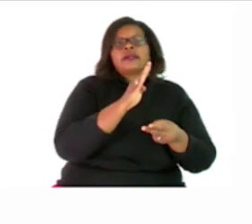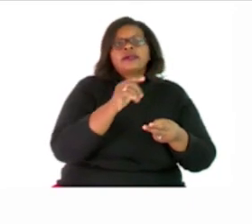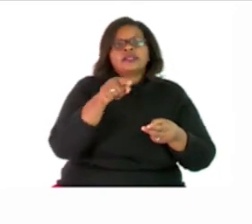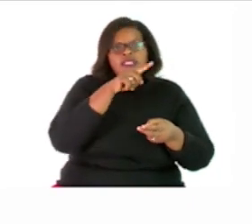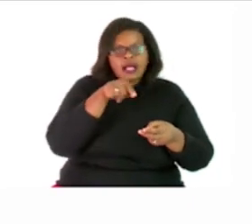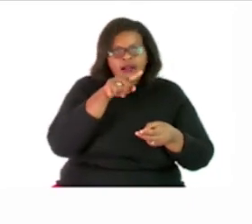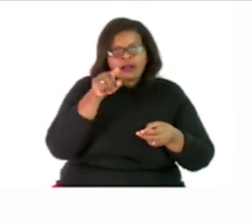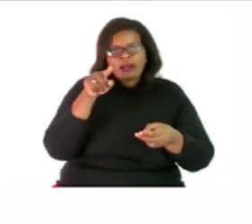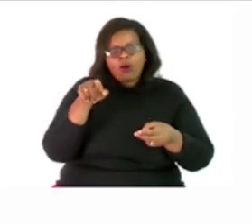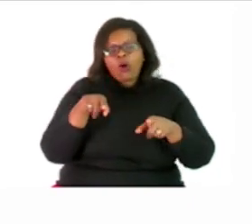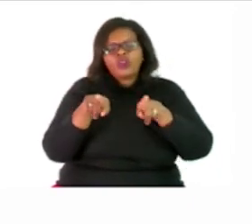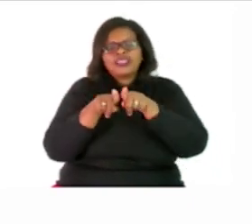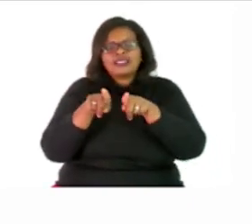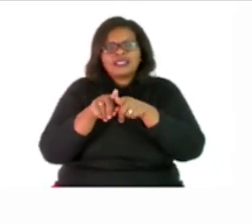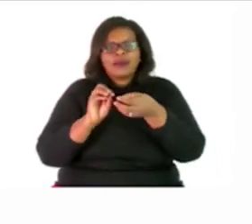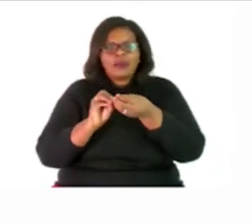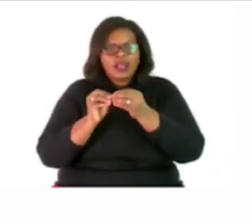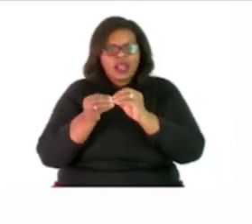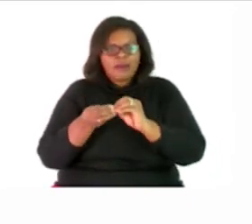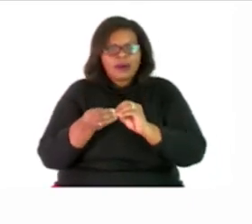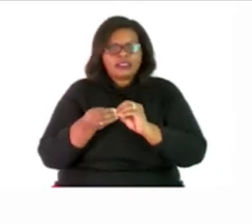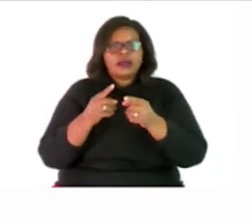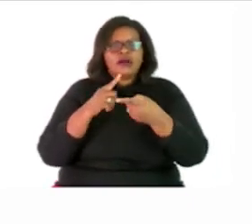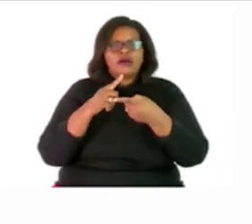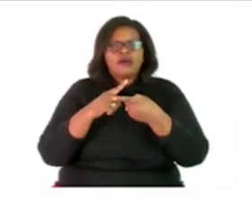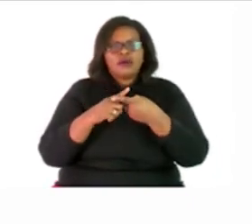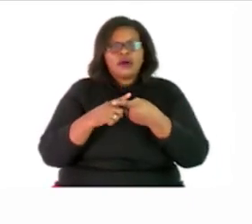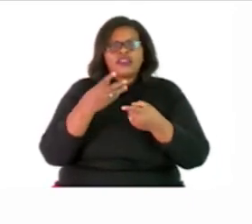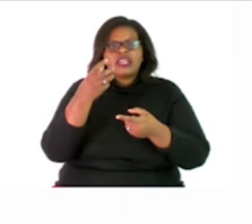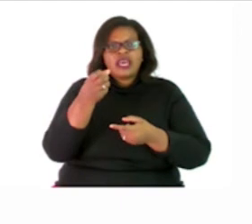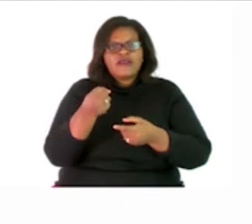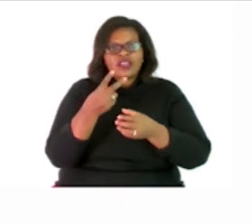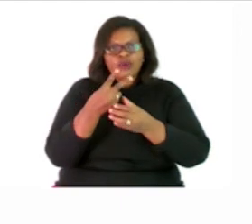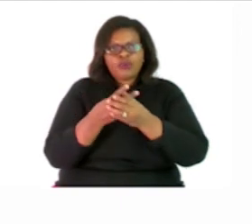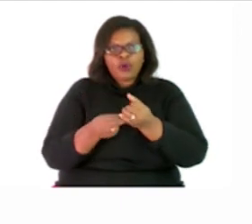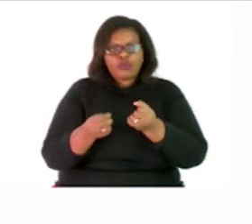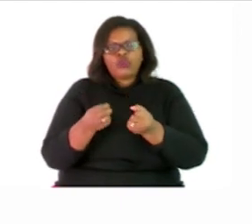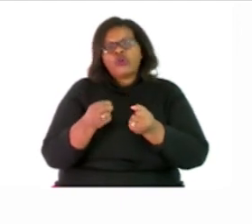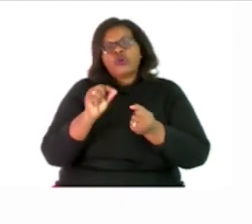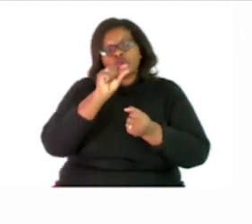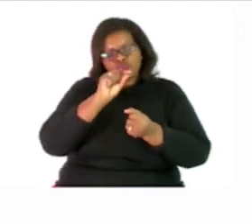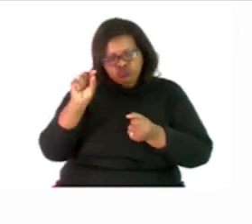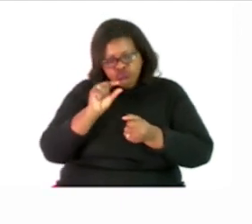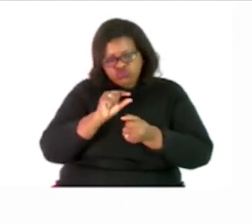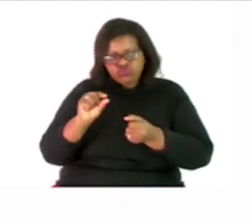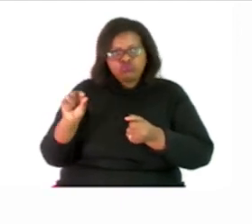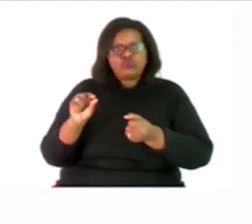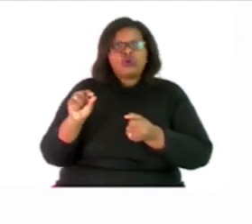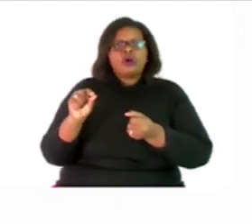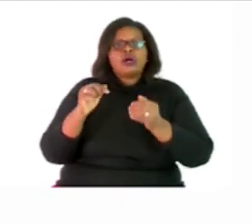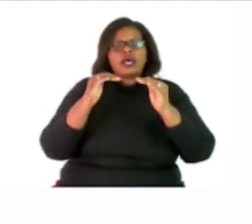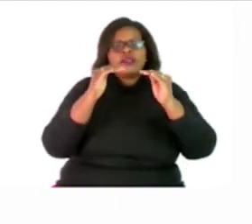multiples, those numbers that are found in both sets of numbers. C. Find the